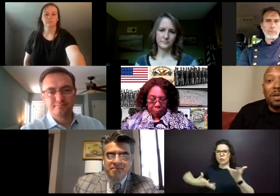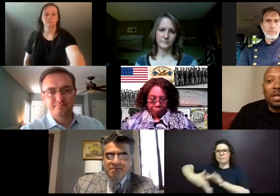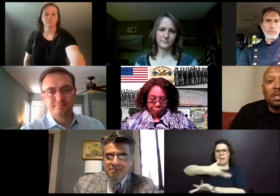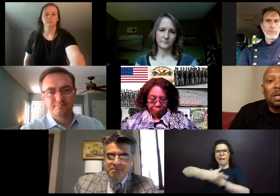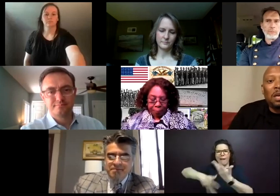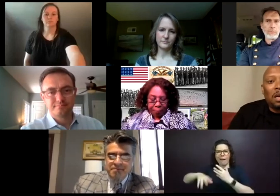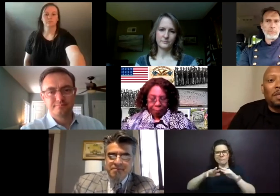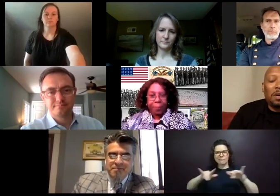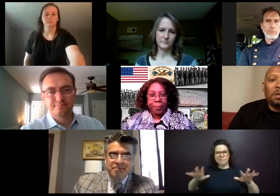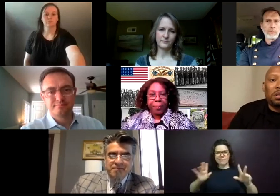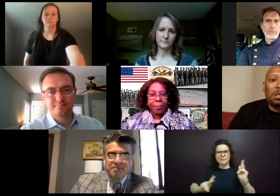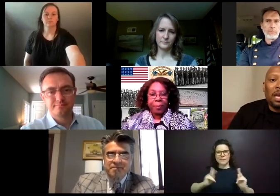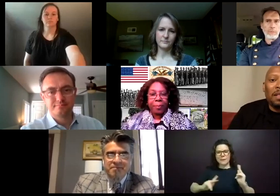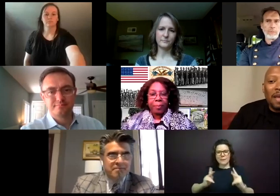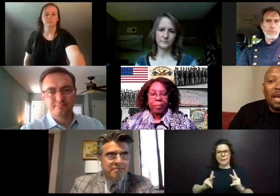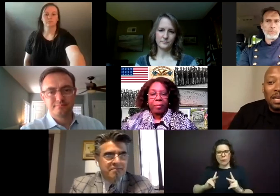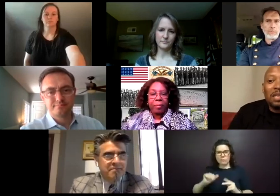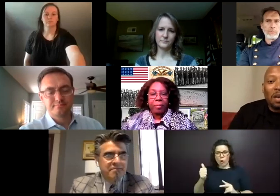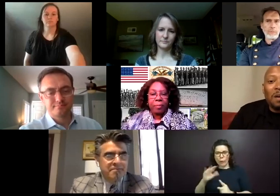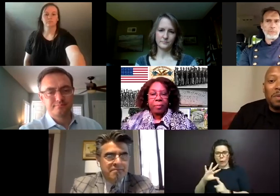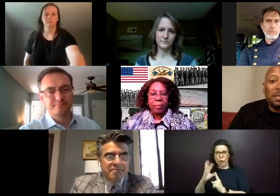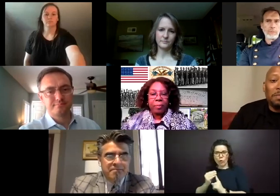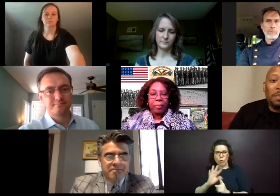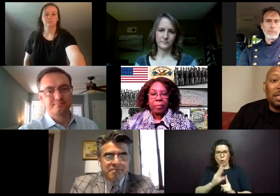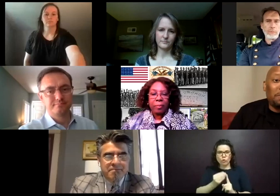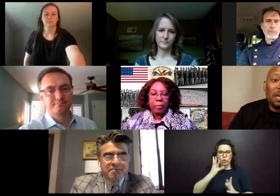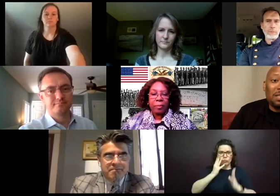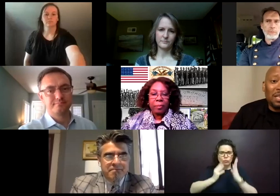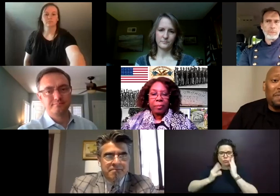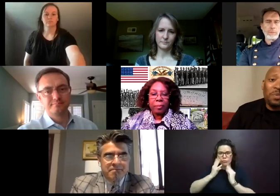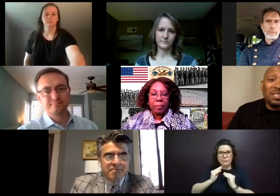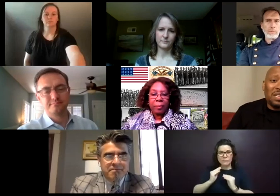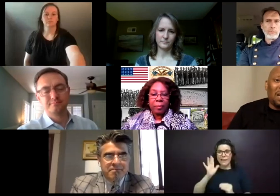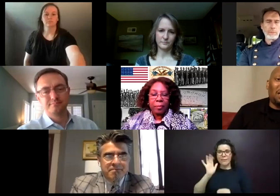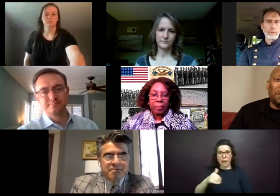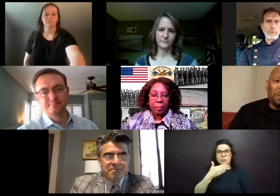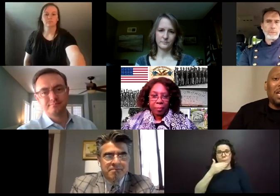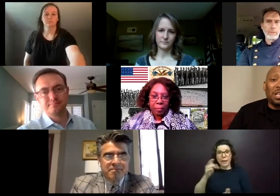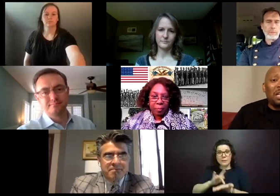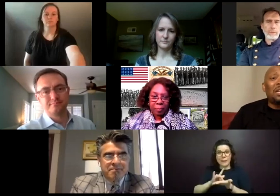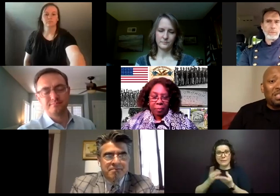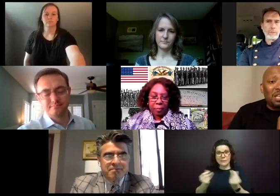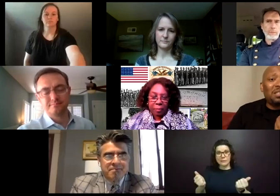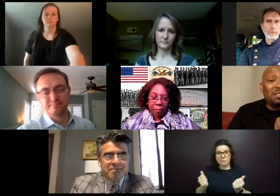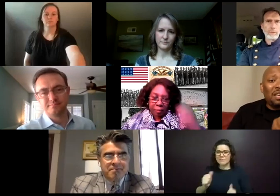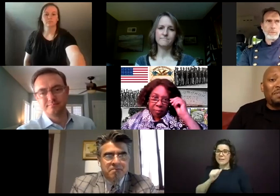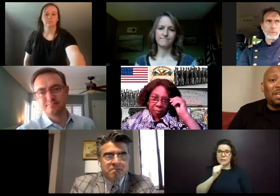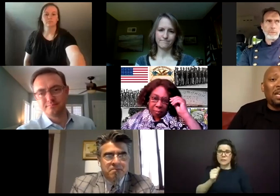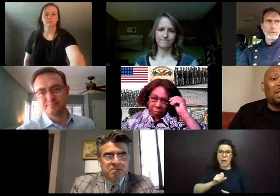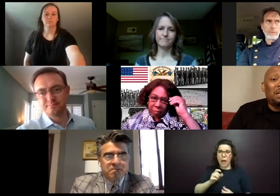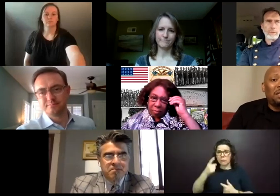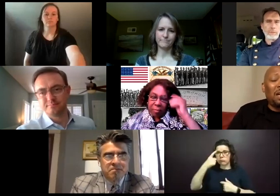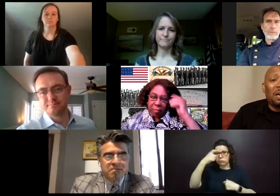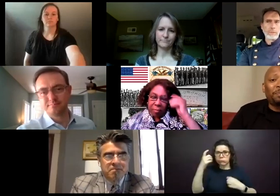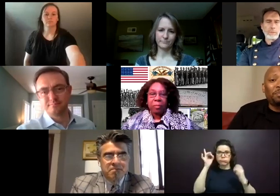experience other cultures. And that is always the best medicine, even when it's not dealing with tragedy, just everyday,